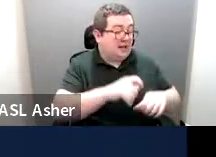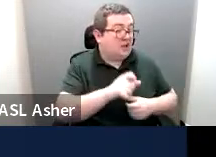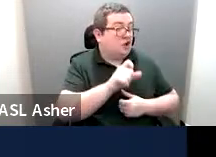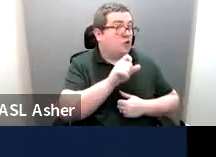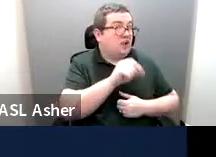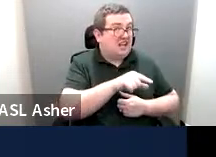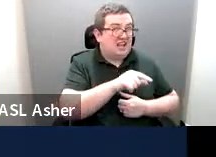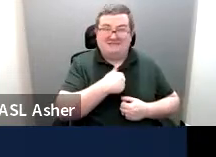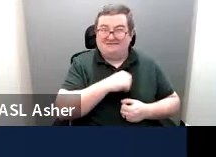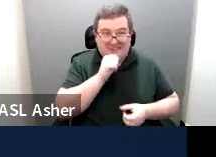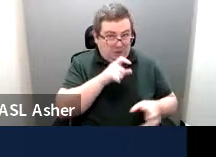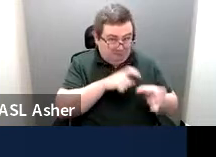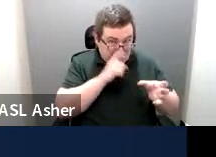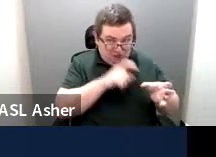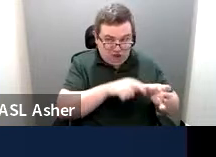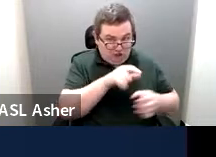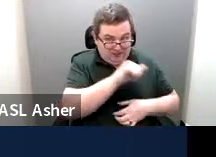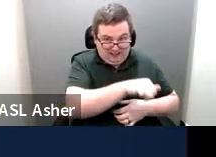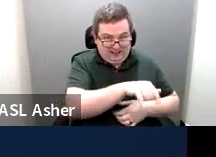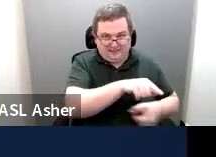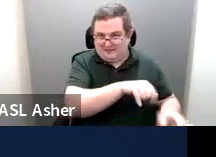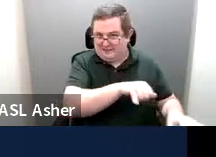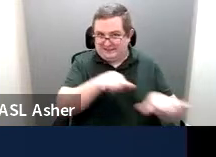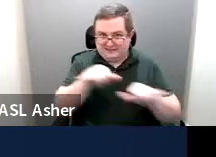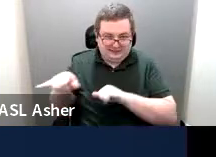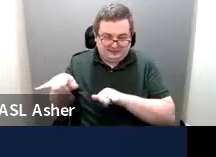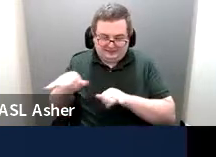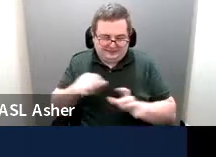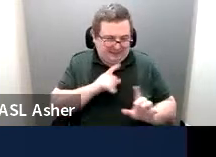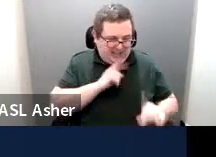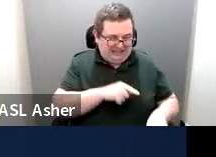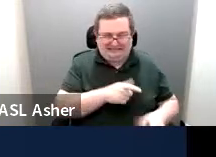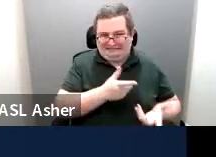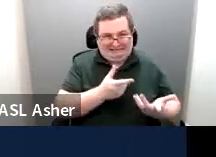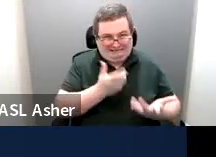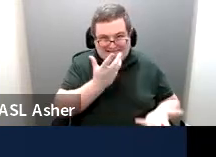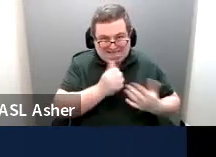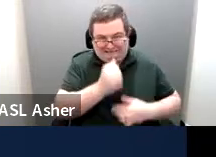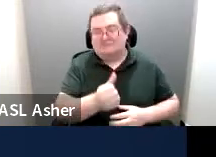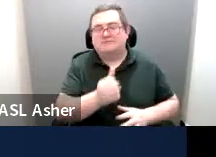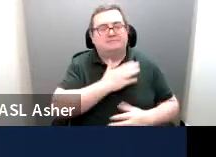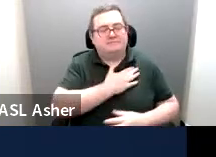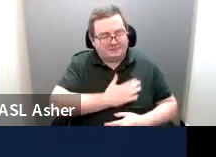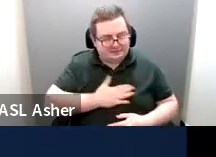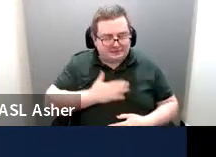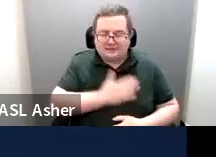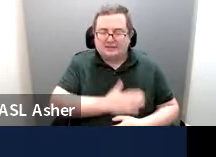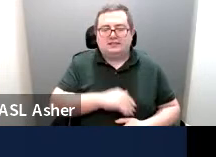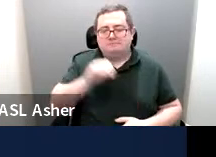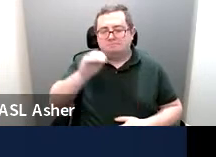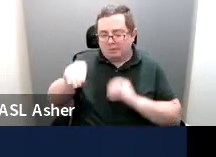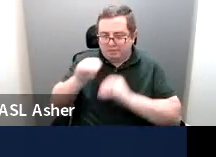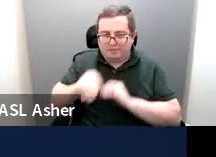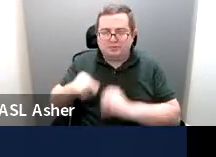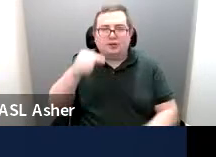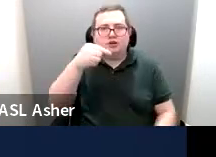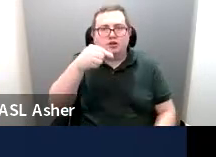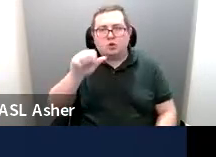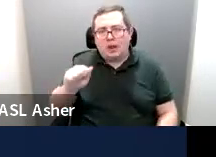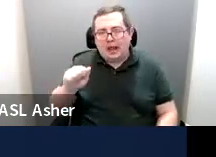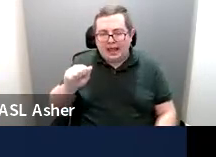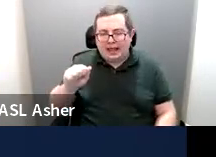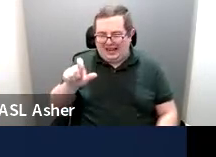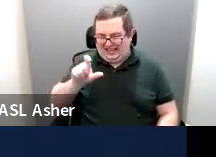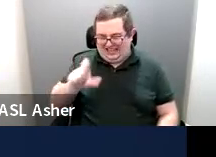are not monitoring that in a way that we will be able to answer your questions. So please, any questions that you have, please put in the Q